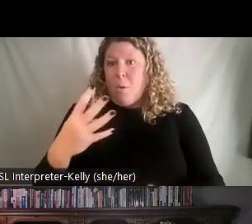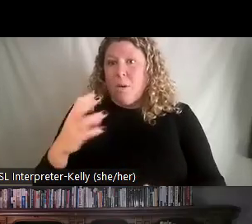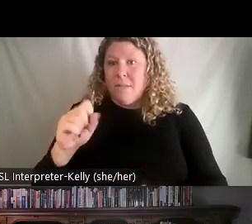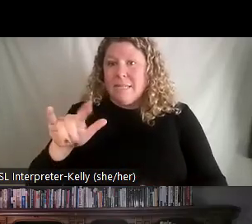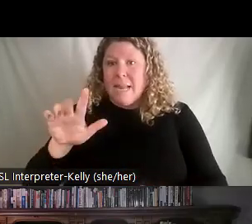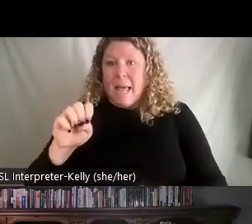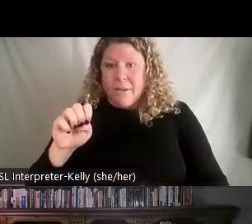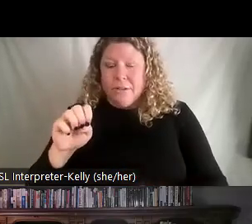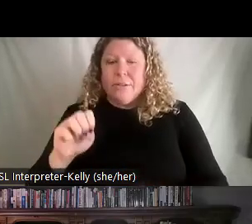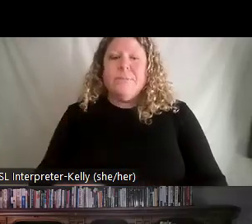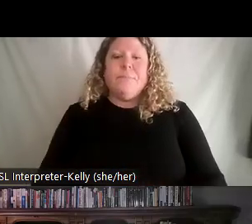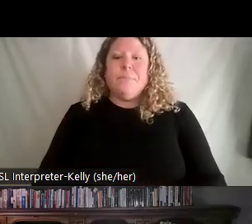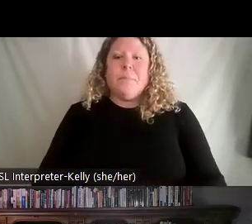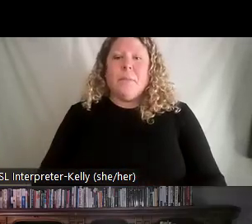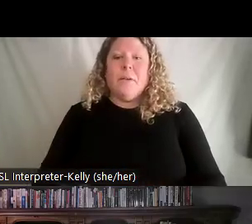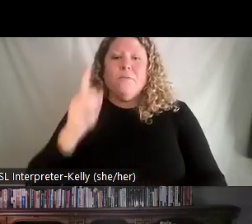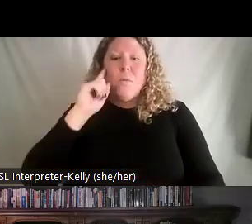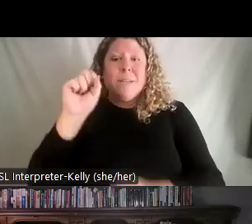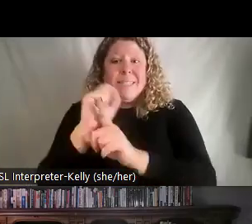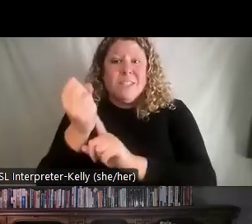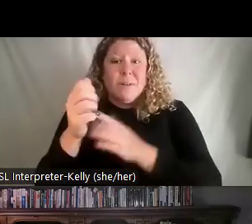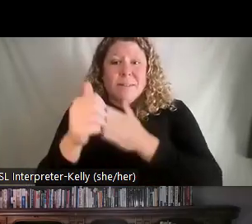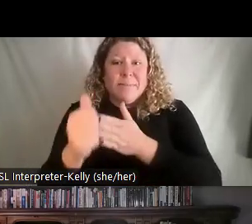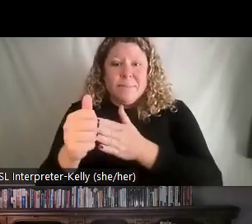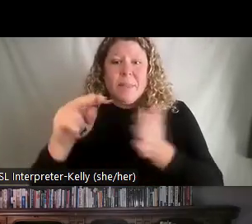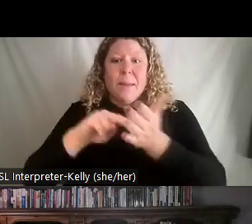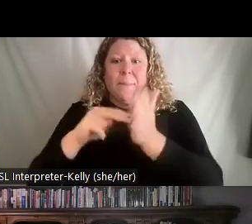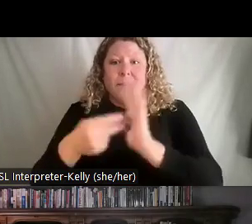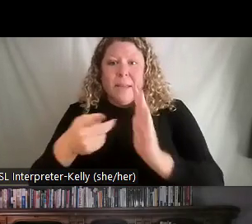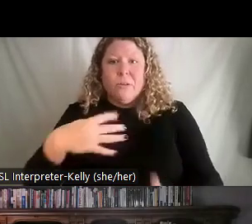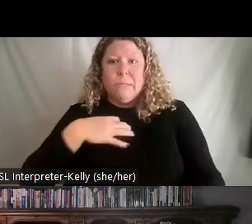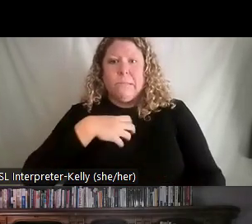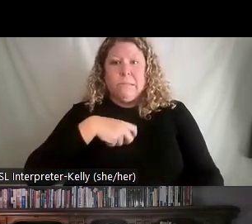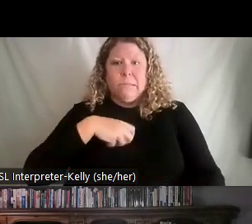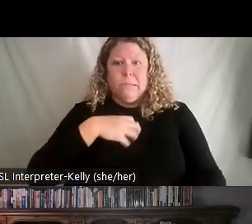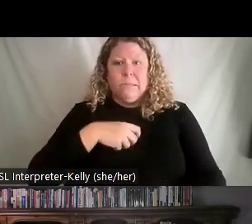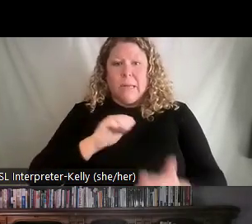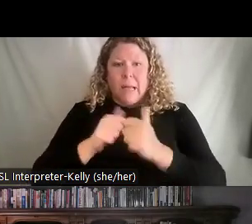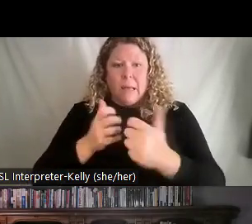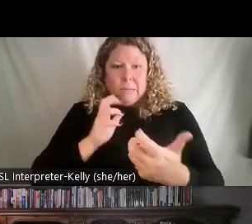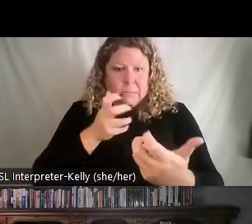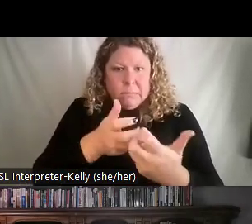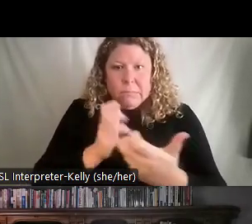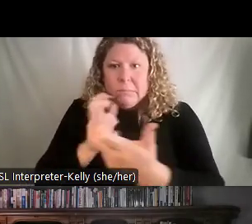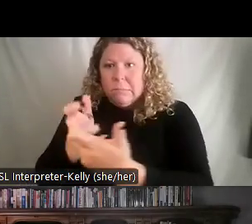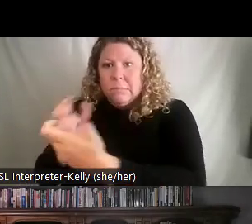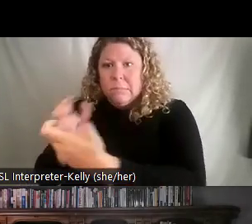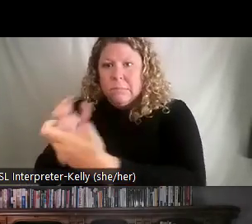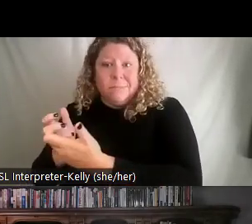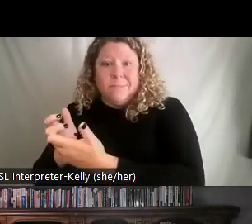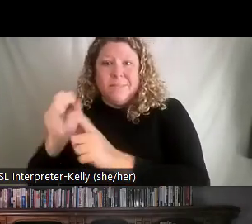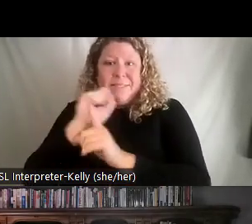the idea of situational leadership is, is that you're going to adjust how you show up for your follower or followers